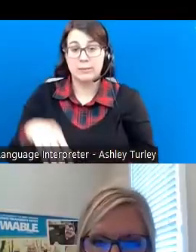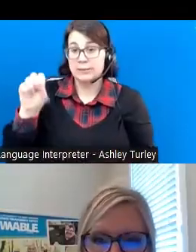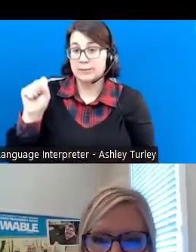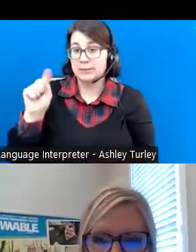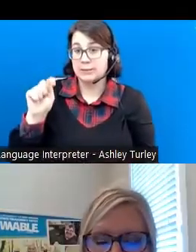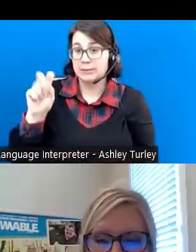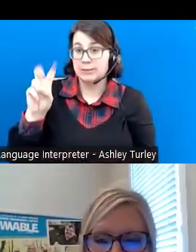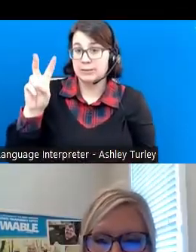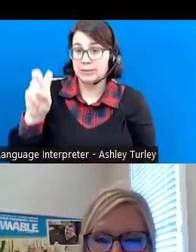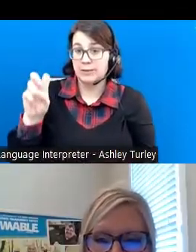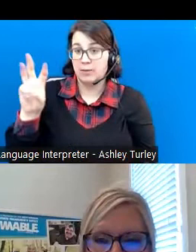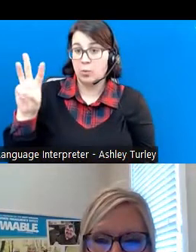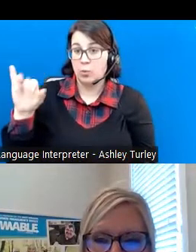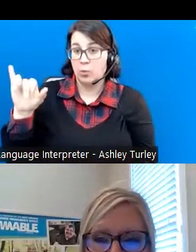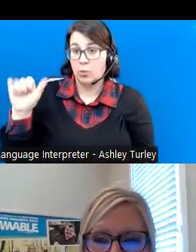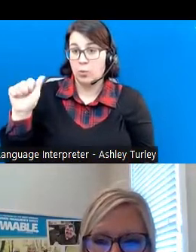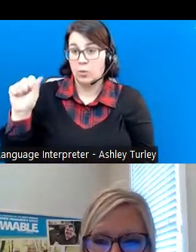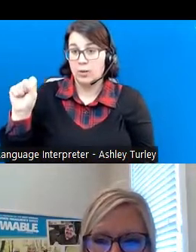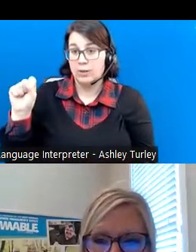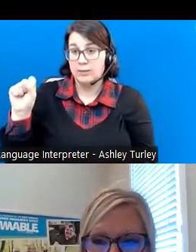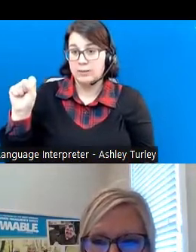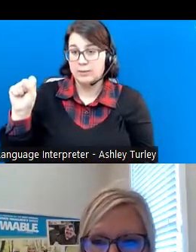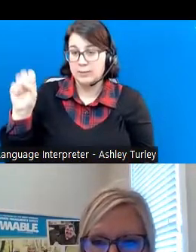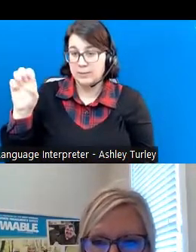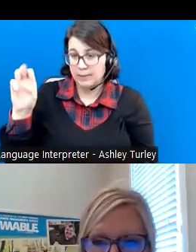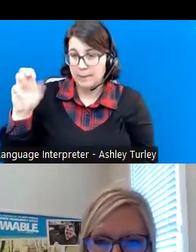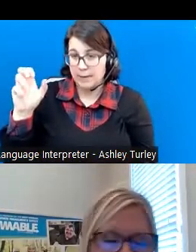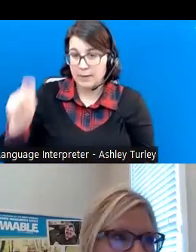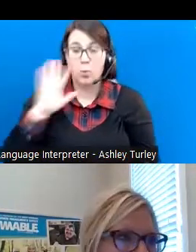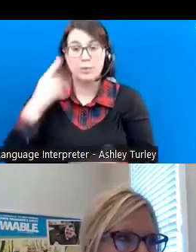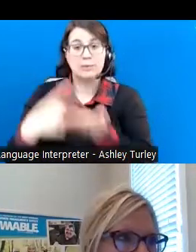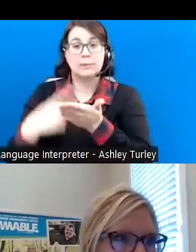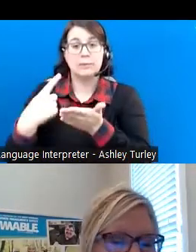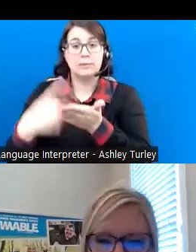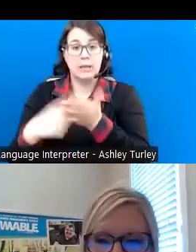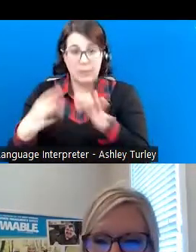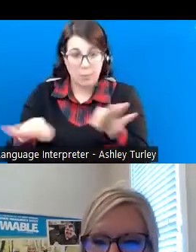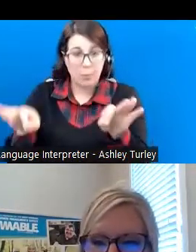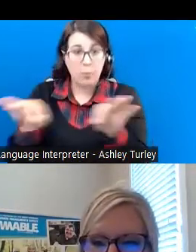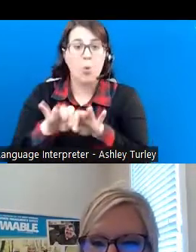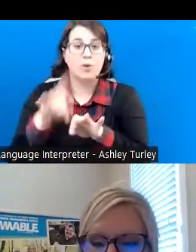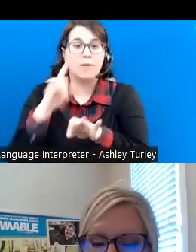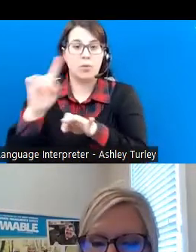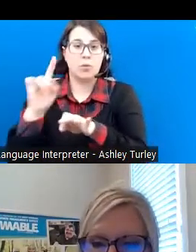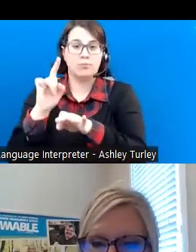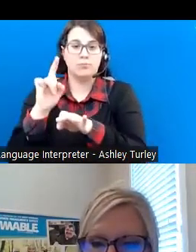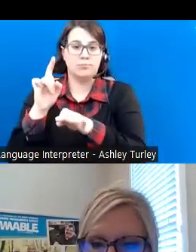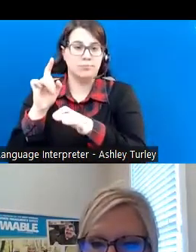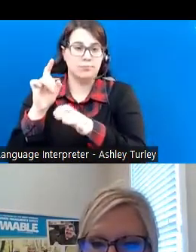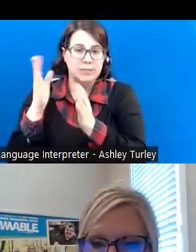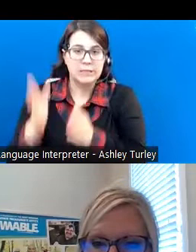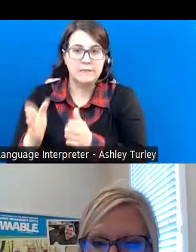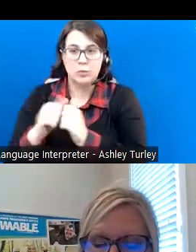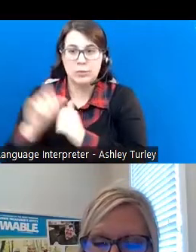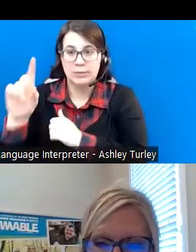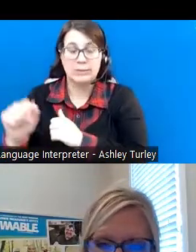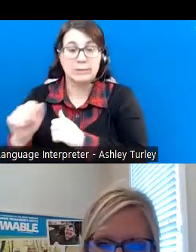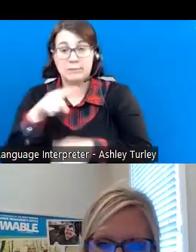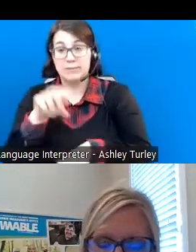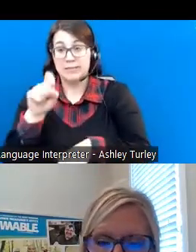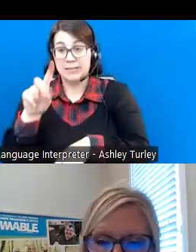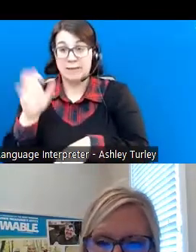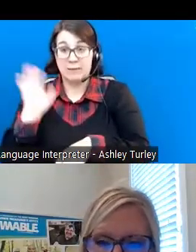who will discuss the importance of employment for individuals with a disability. Steve has served as the executive